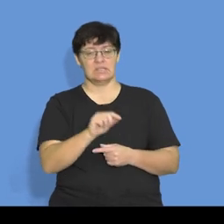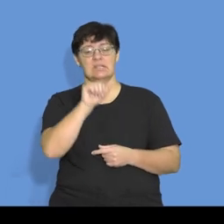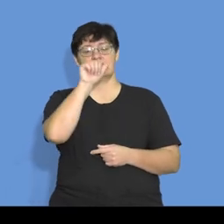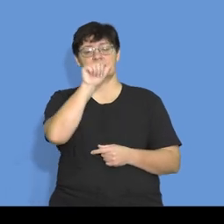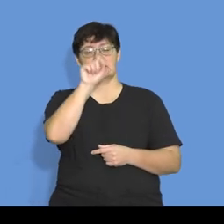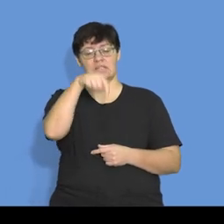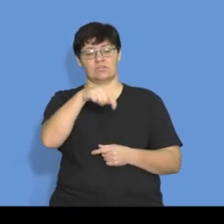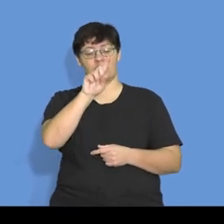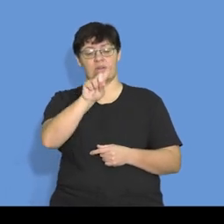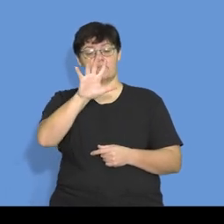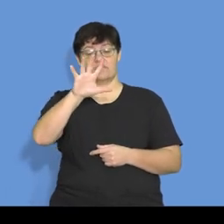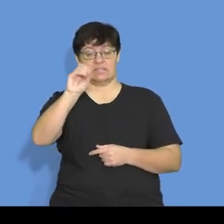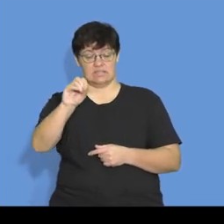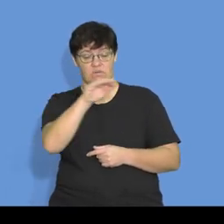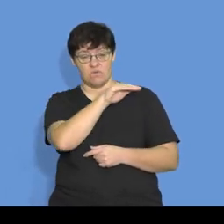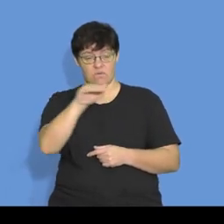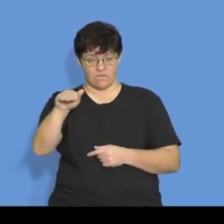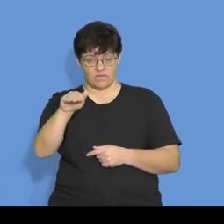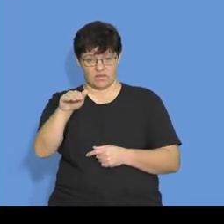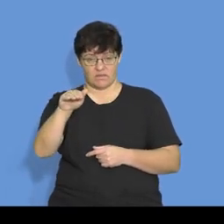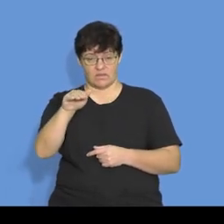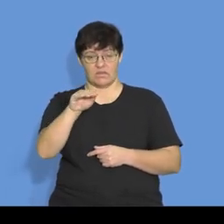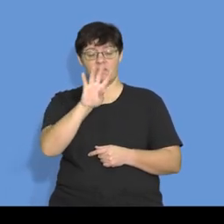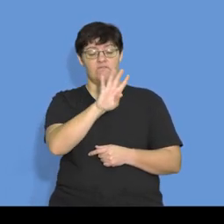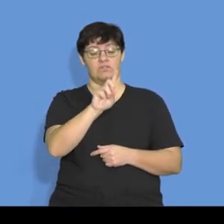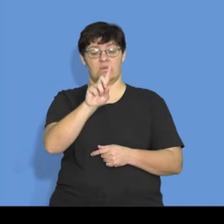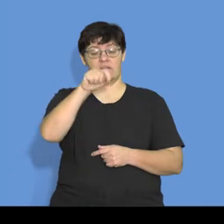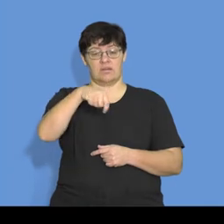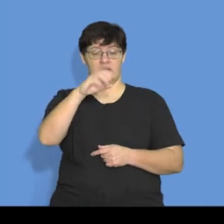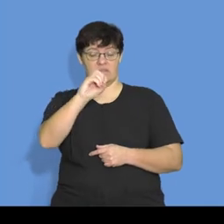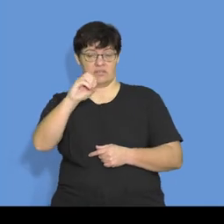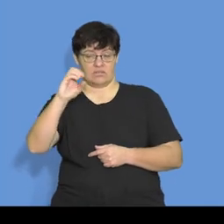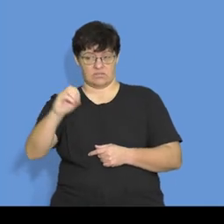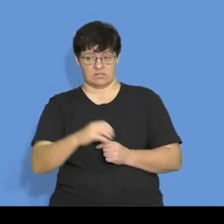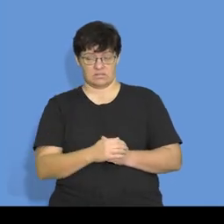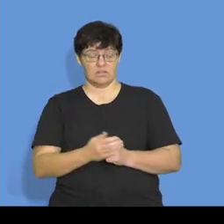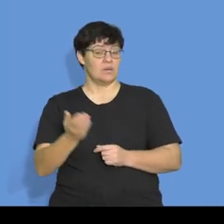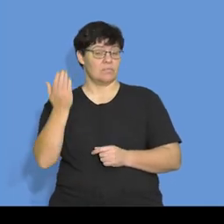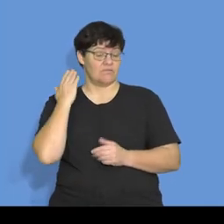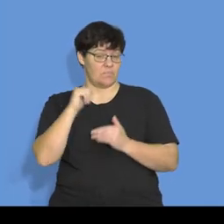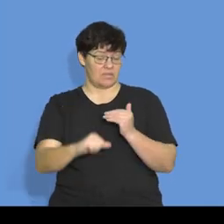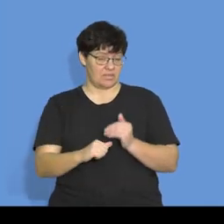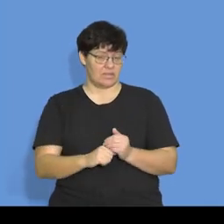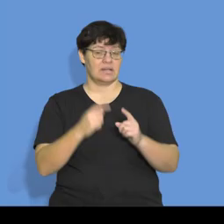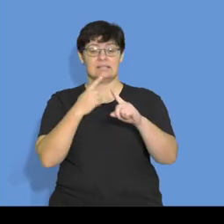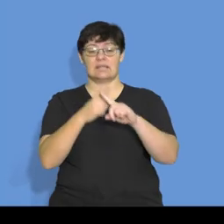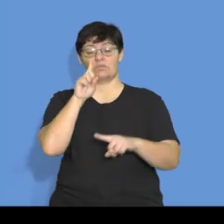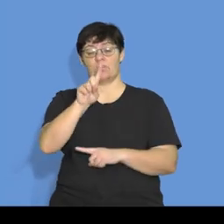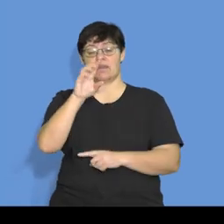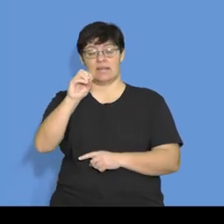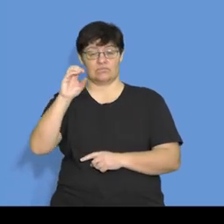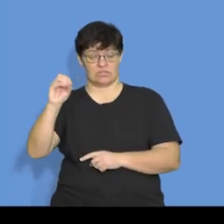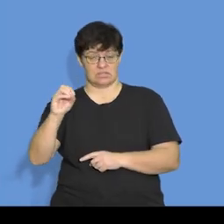,150 over the 41,000, which was the previous month, times 100 over 1,